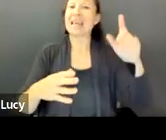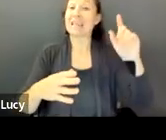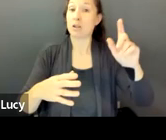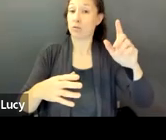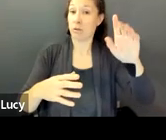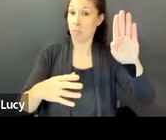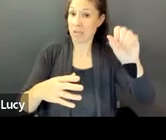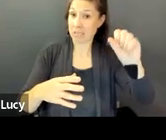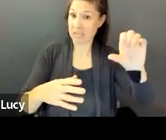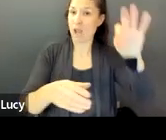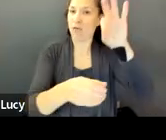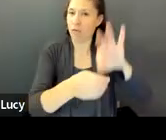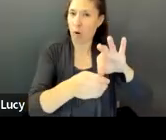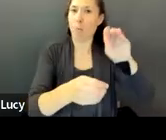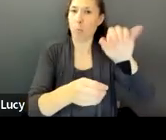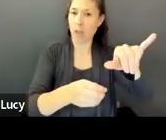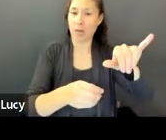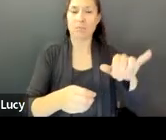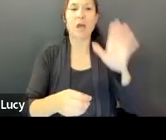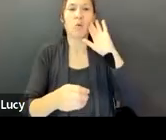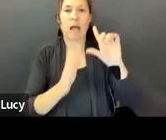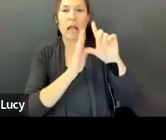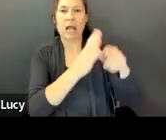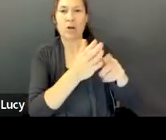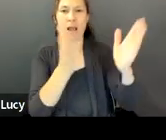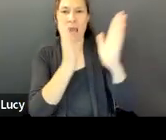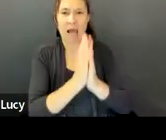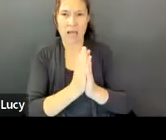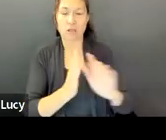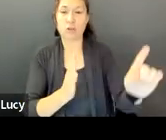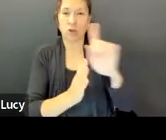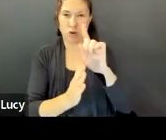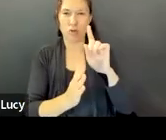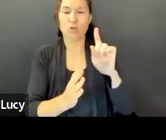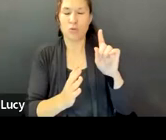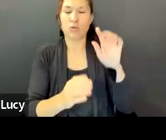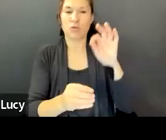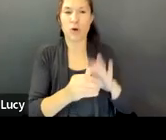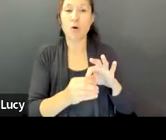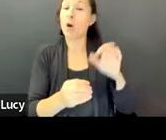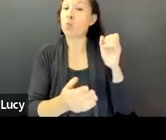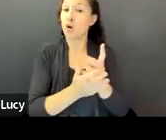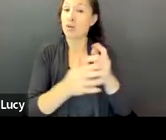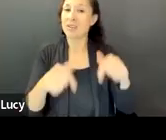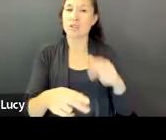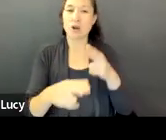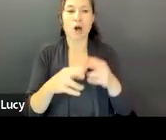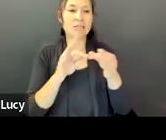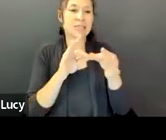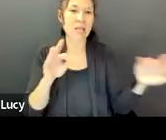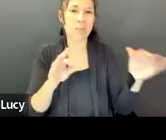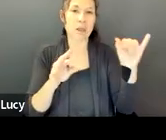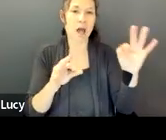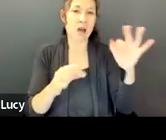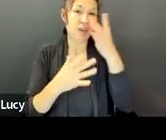As I ask for your vote to approve these statements of interest, I want to be clear. This is not a vote to approve